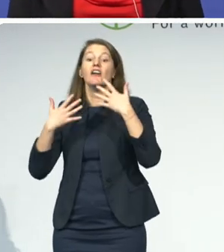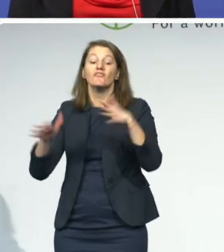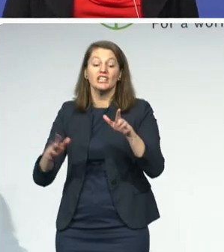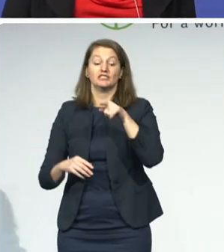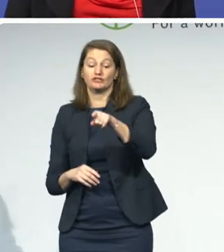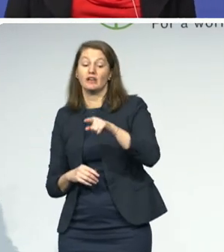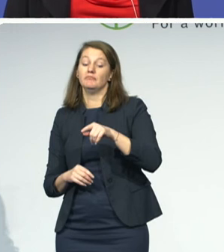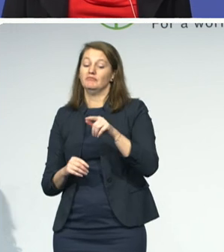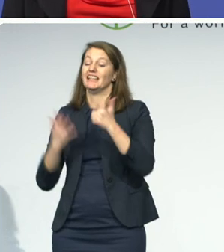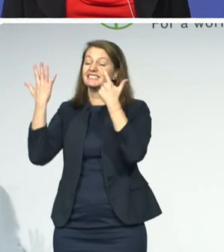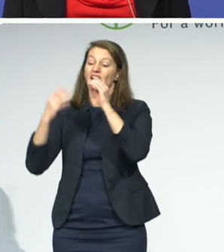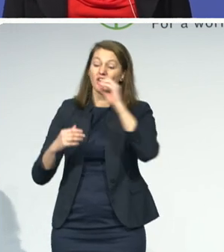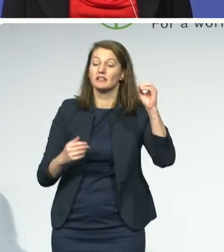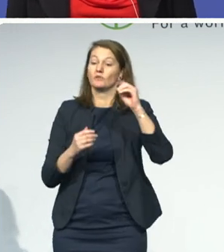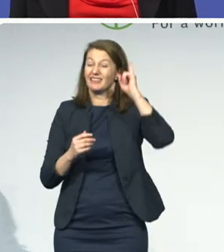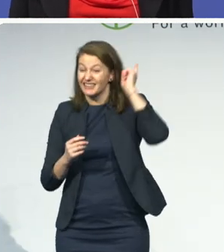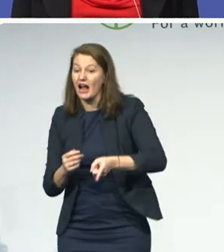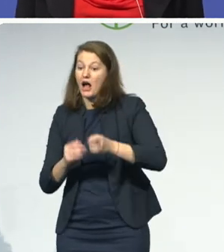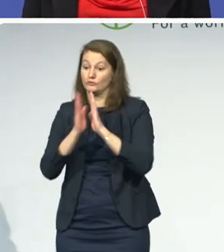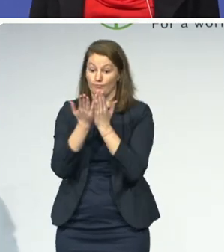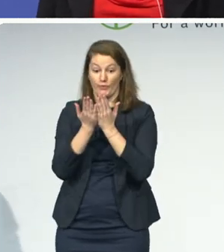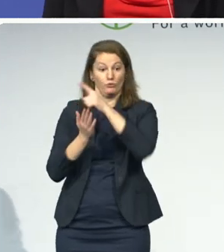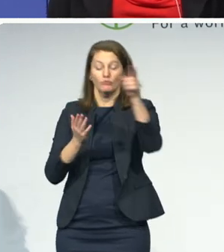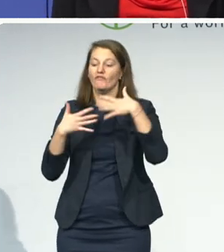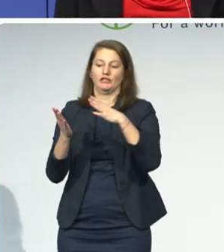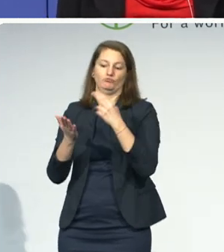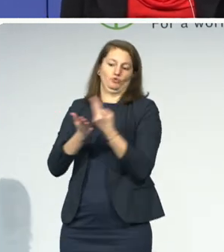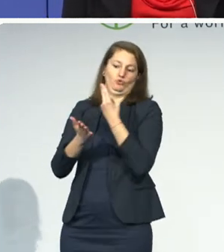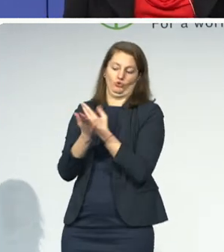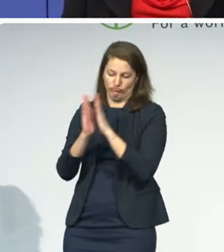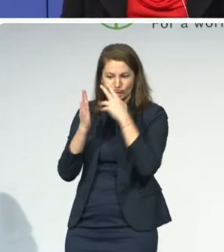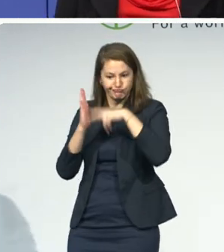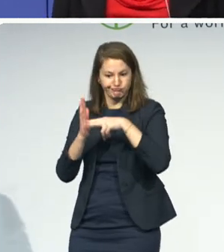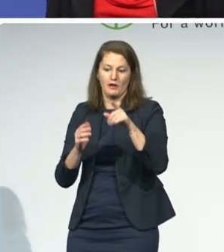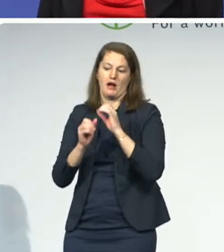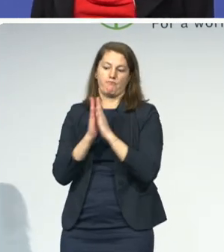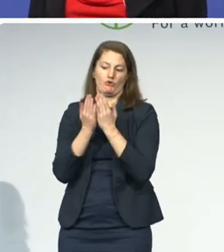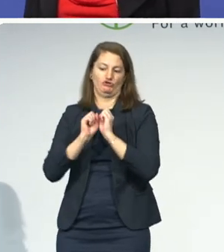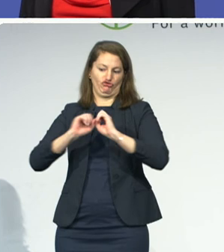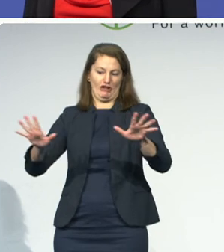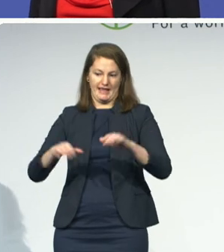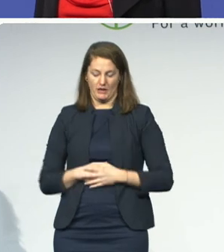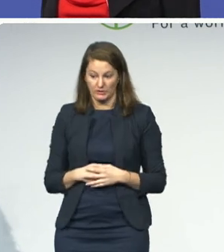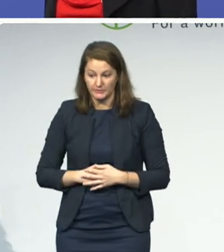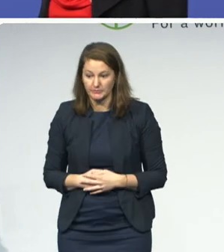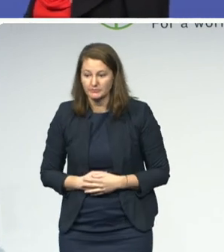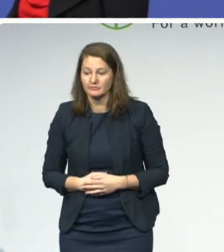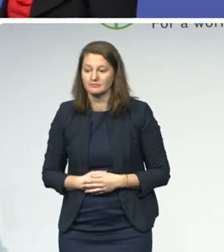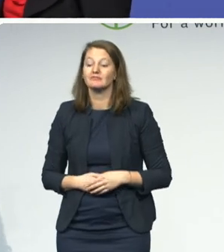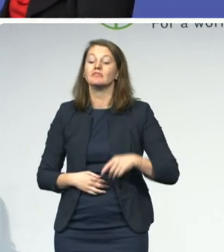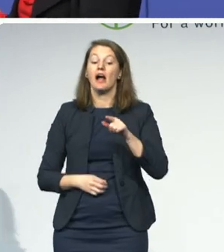well, you're from the US, your books must all be in English. Actually, we have 47 languages. And some of those languages, there aren't very many books.